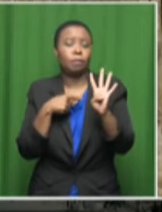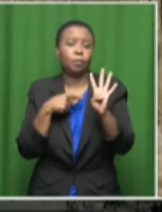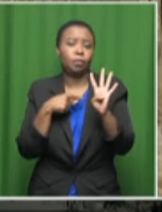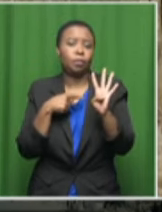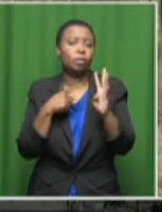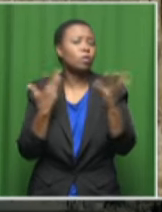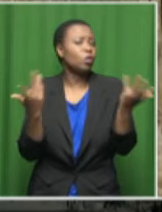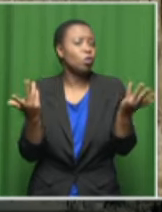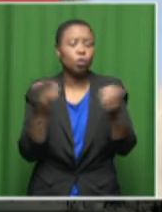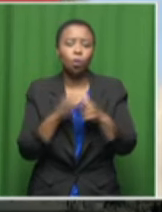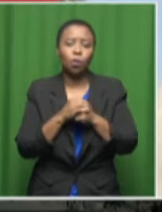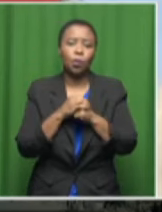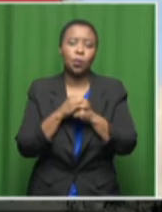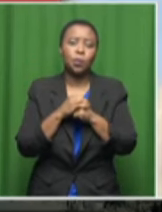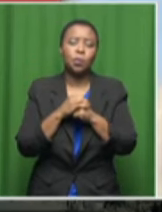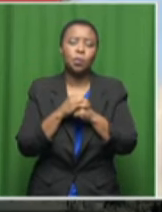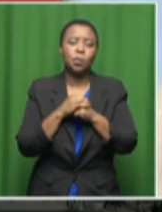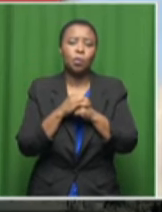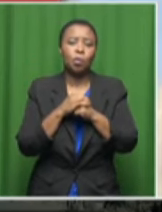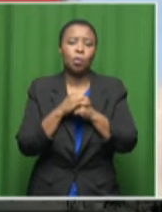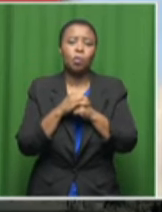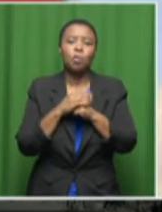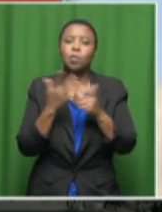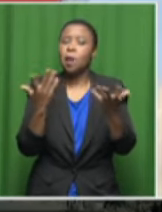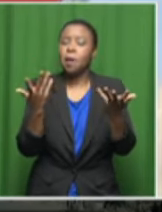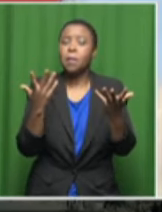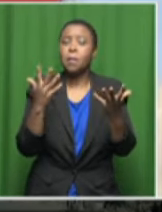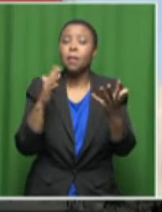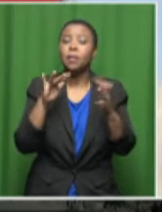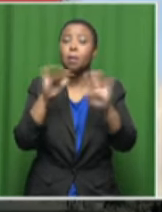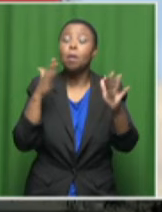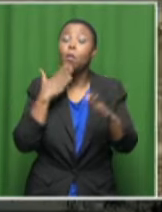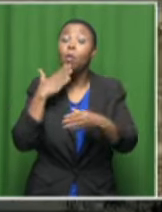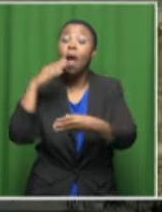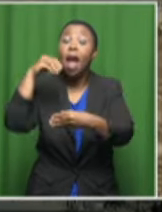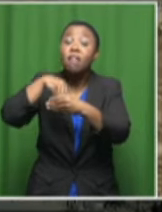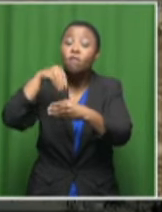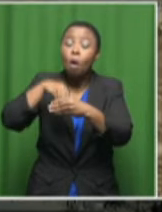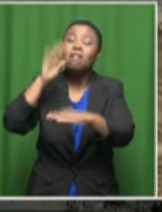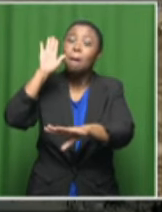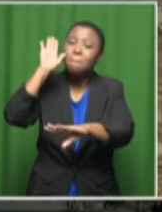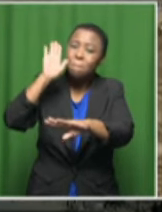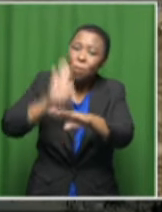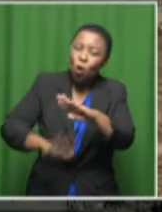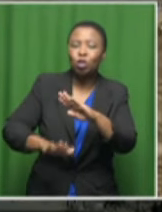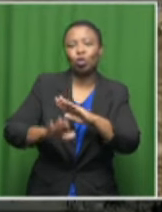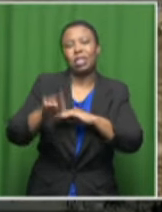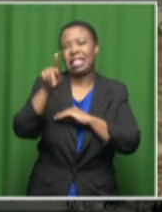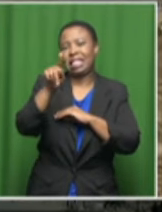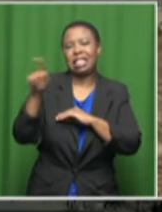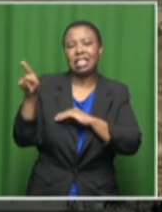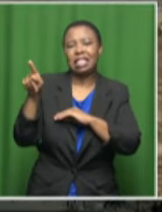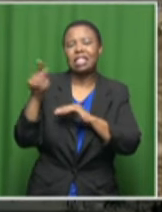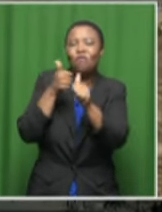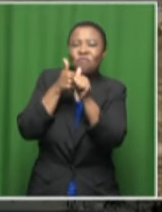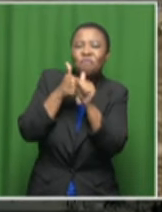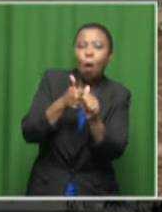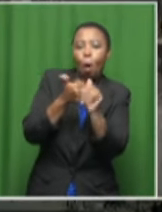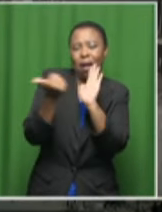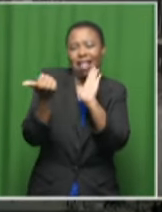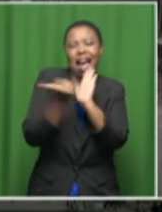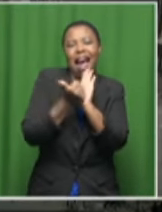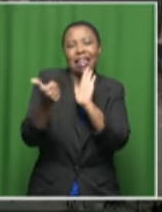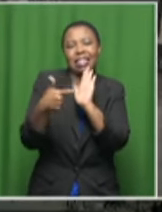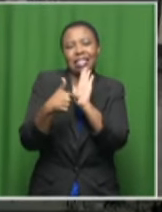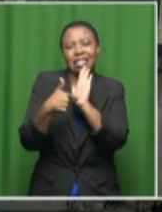the only culprits who ought to have been prosecuted in terms of the act, you know,